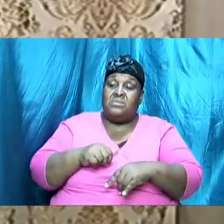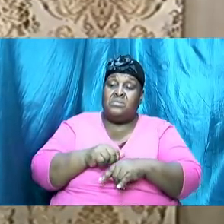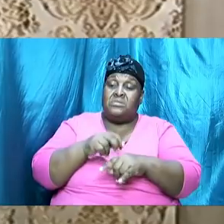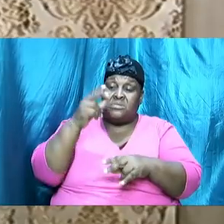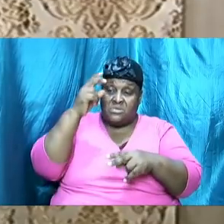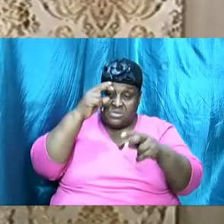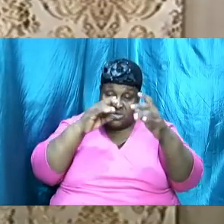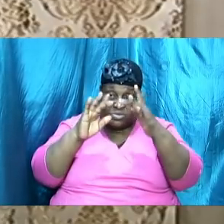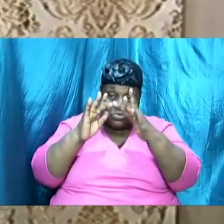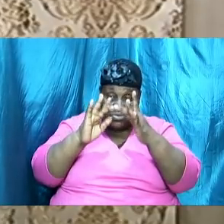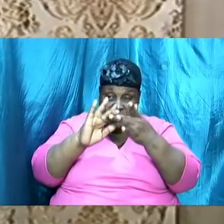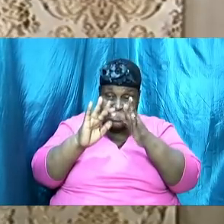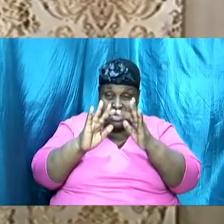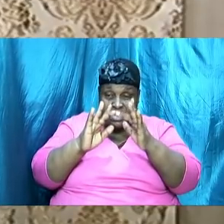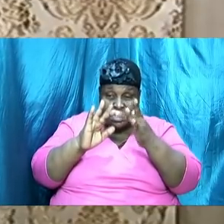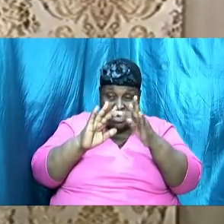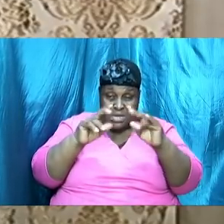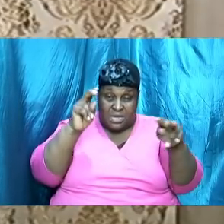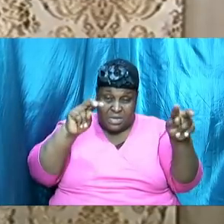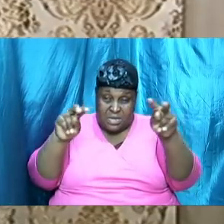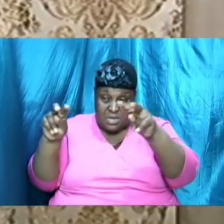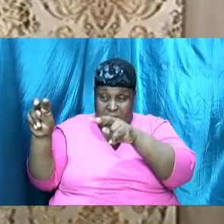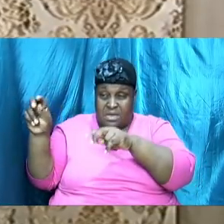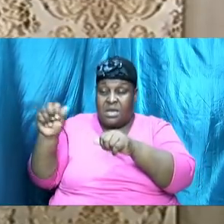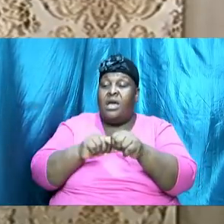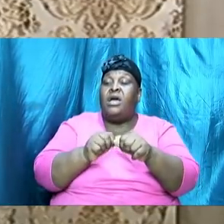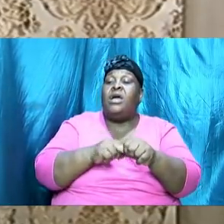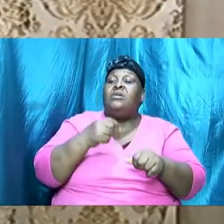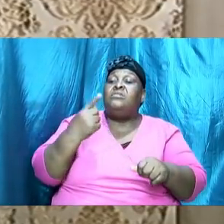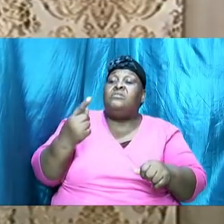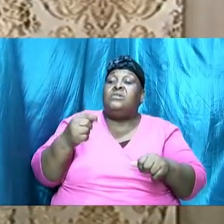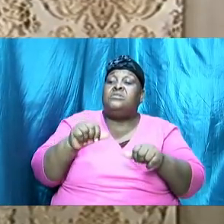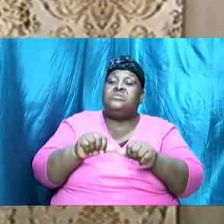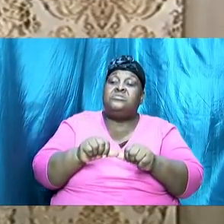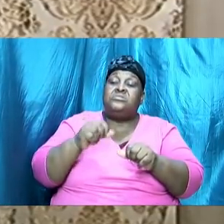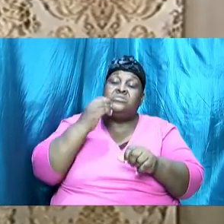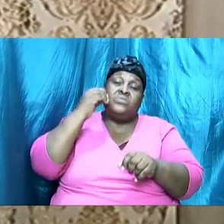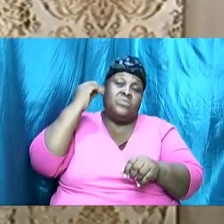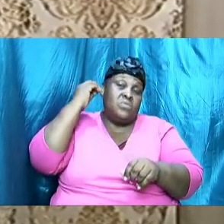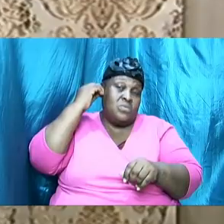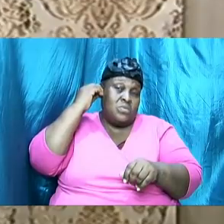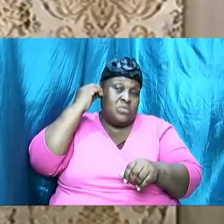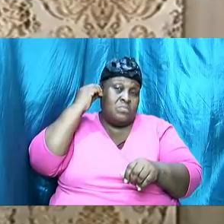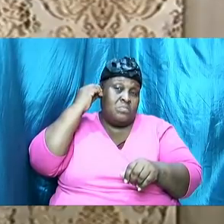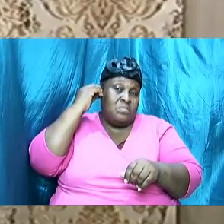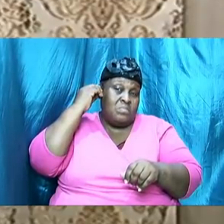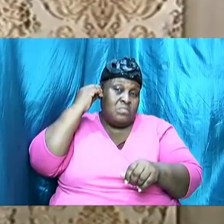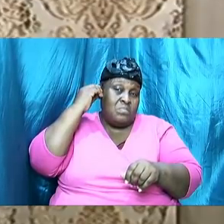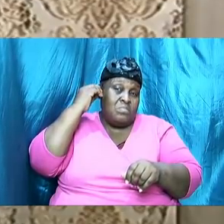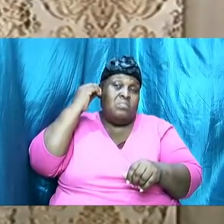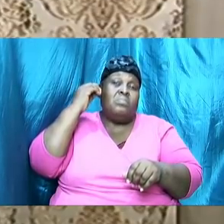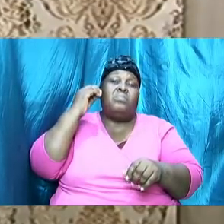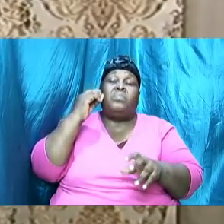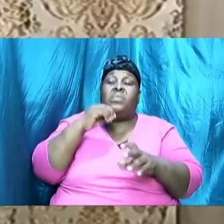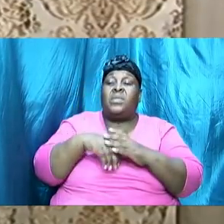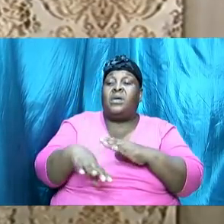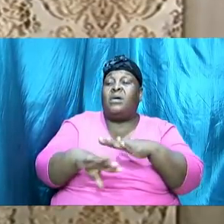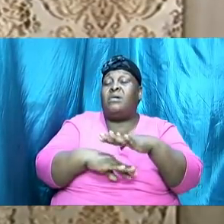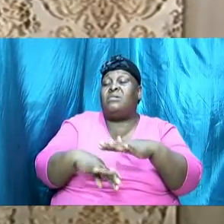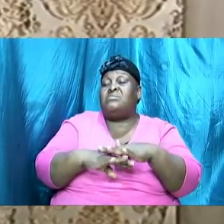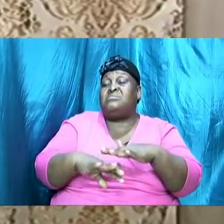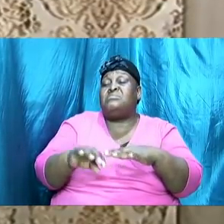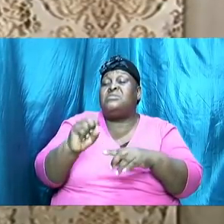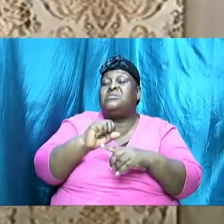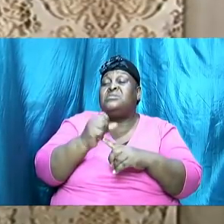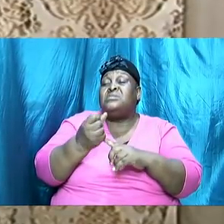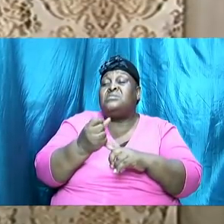and everyone stayed at home, participated, and indeed, under the circumstance,